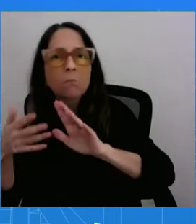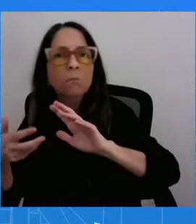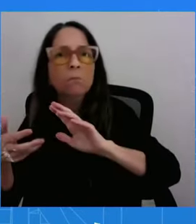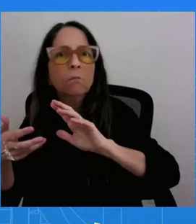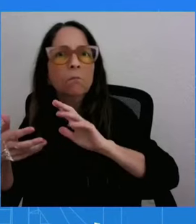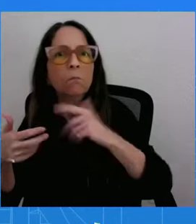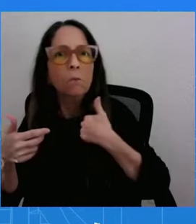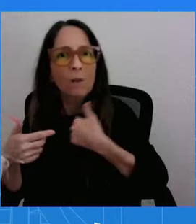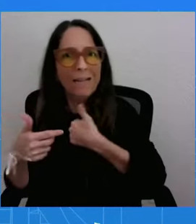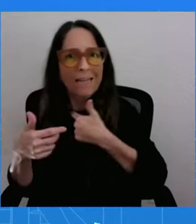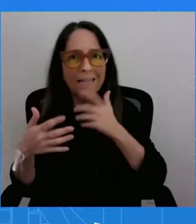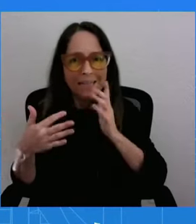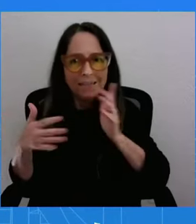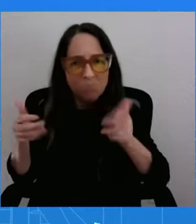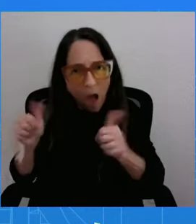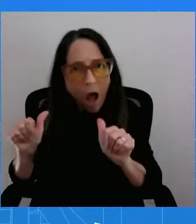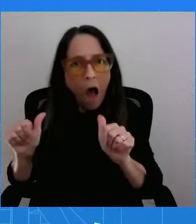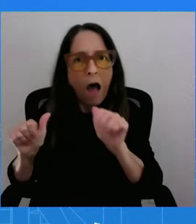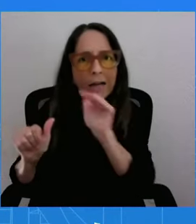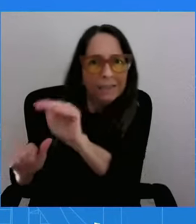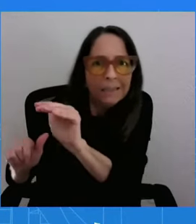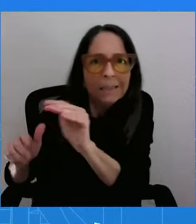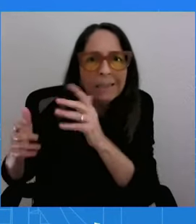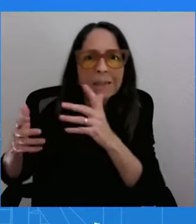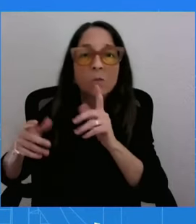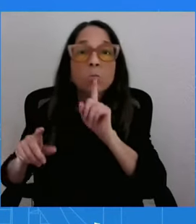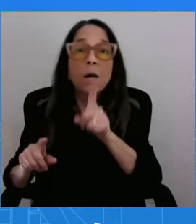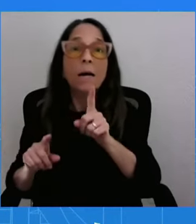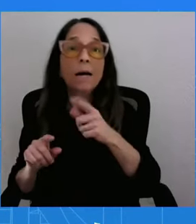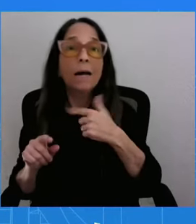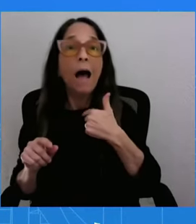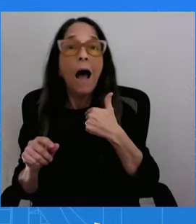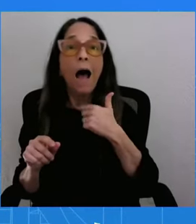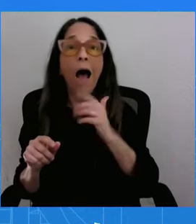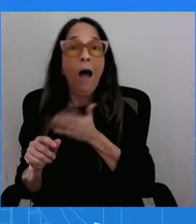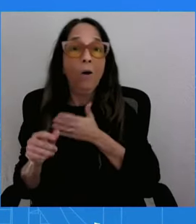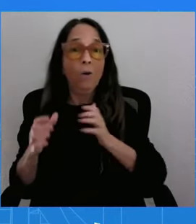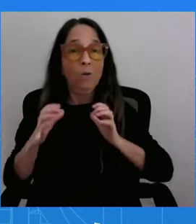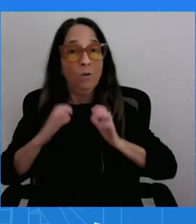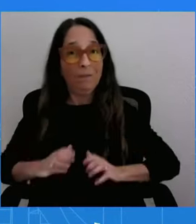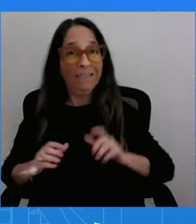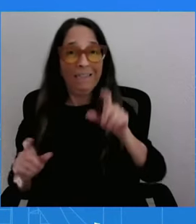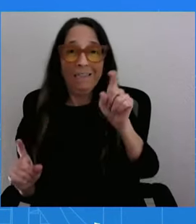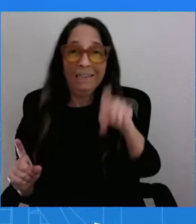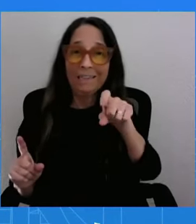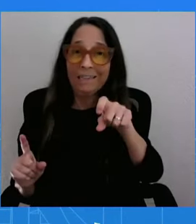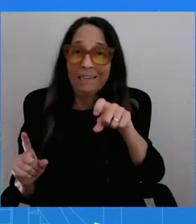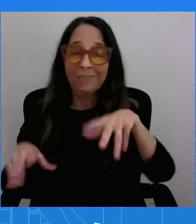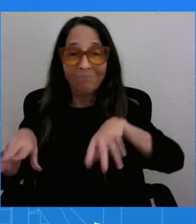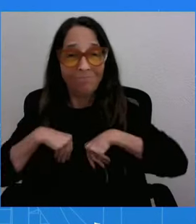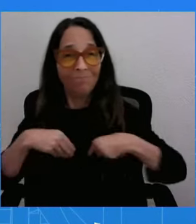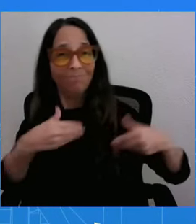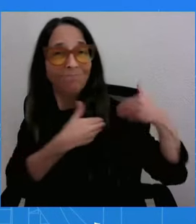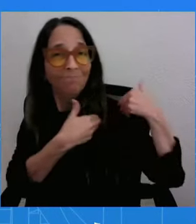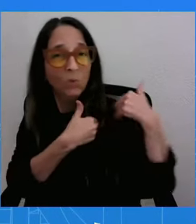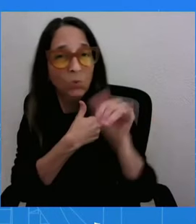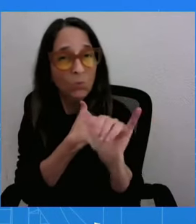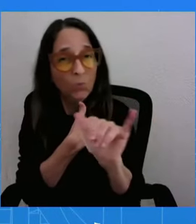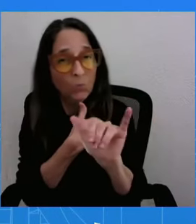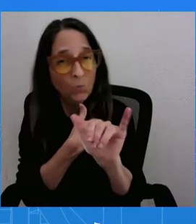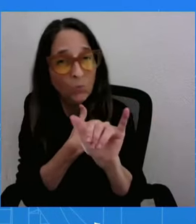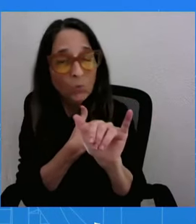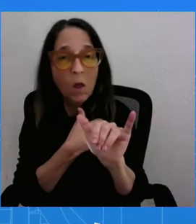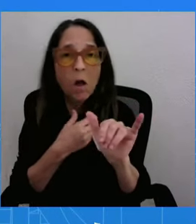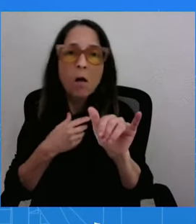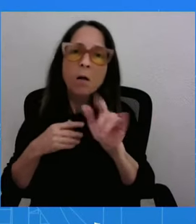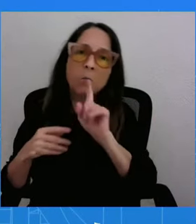that the consumers too, the reader, the viewer, they have responsibilities as well to make sure that they're getting the best possible, most accurate information. And